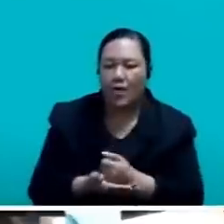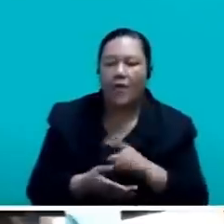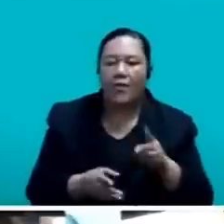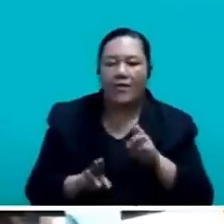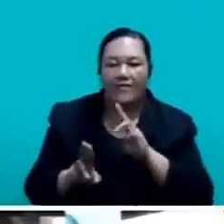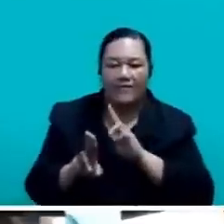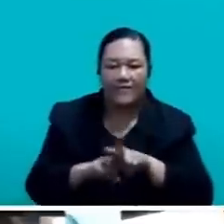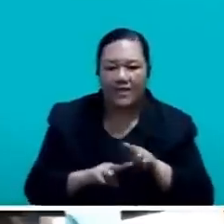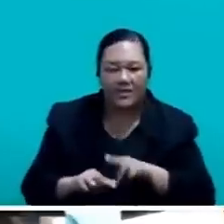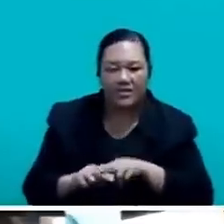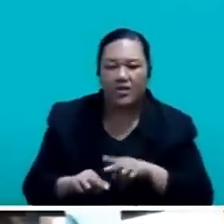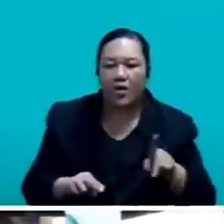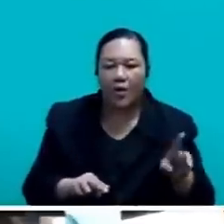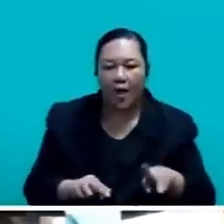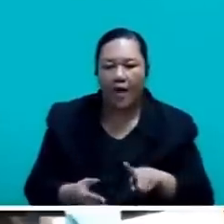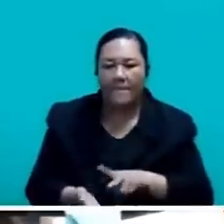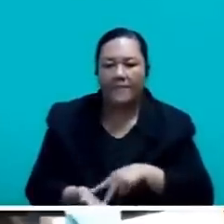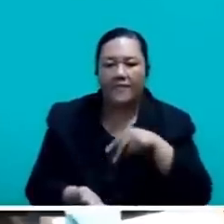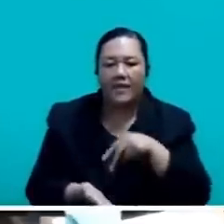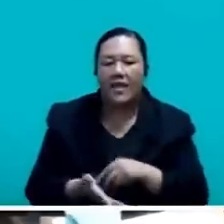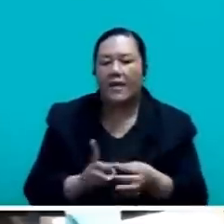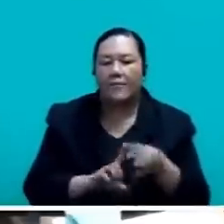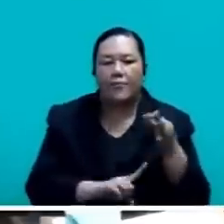feet, and also to improve their lives.